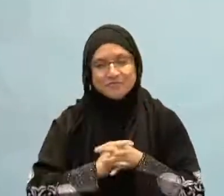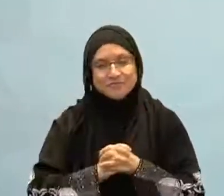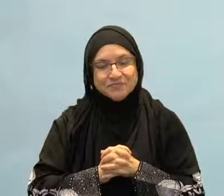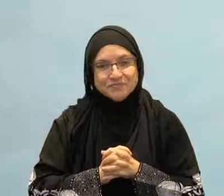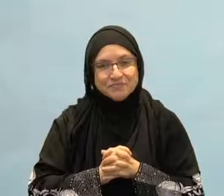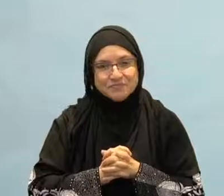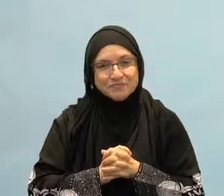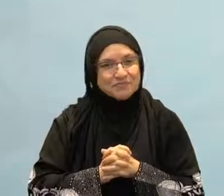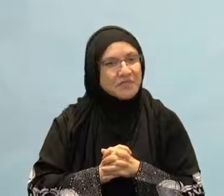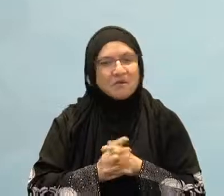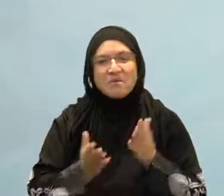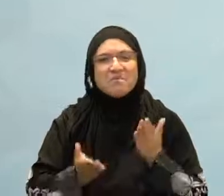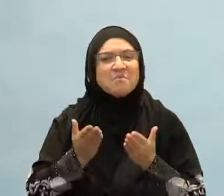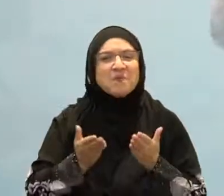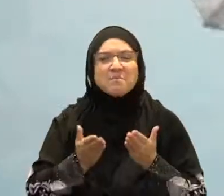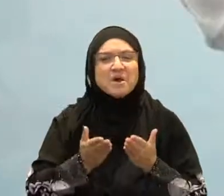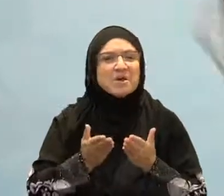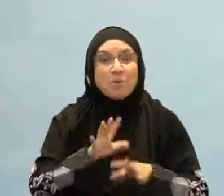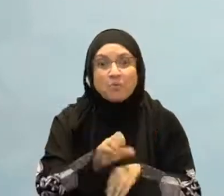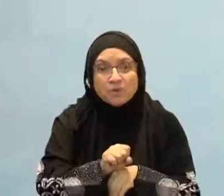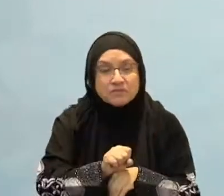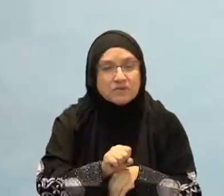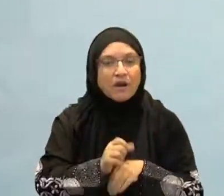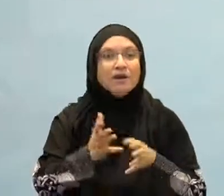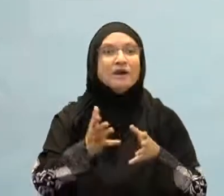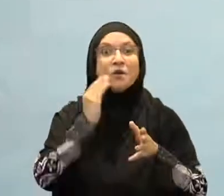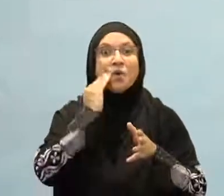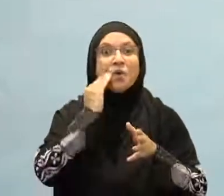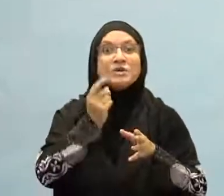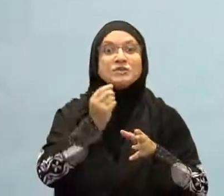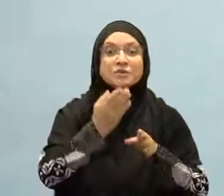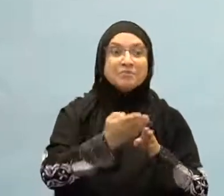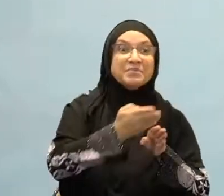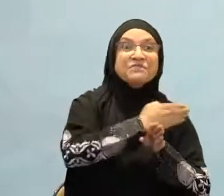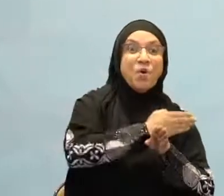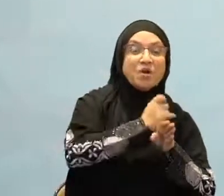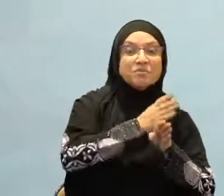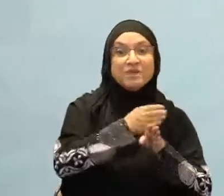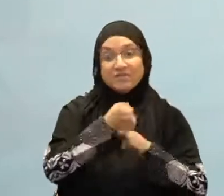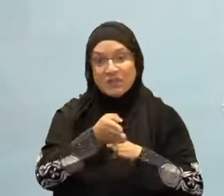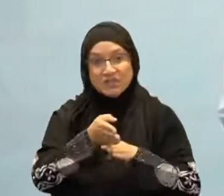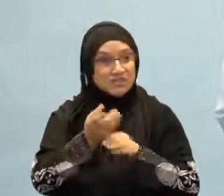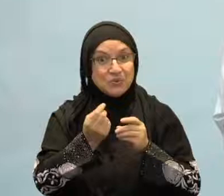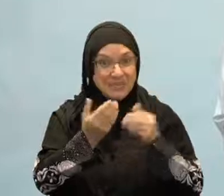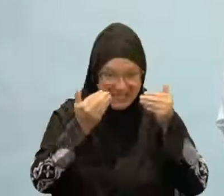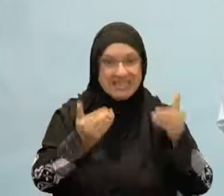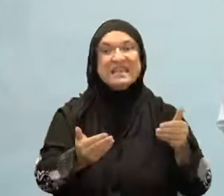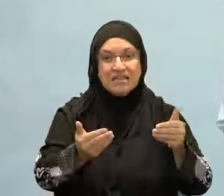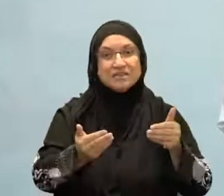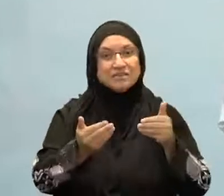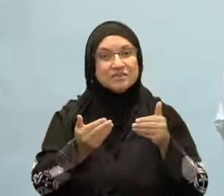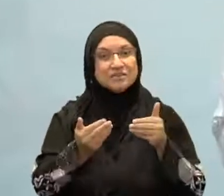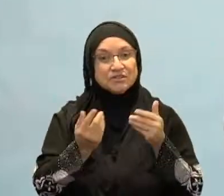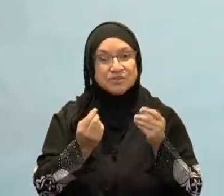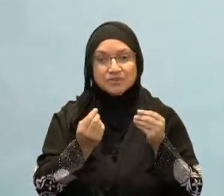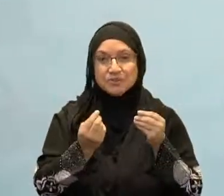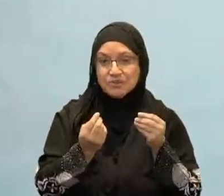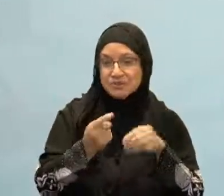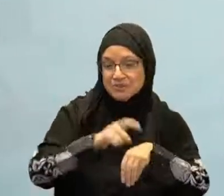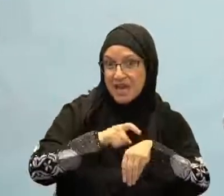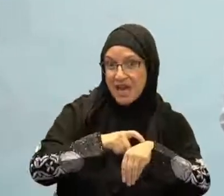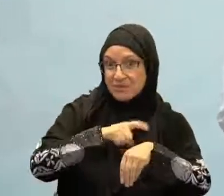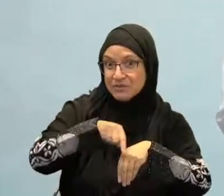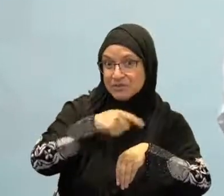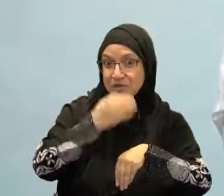squeeze in your prayer time. Some of you right now are still at work, thinking about your next thing. It's natural, right? That's your